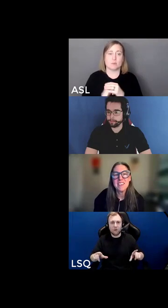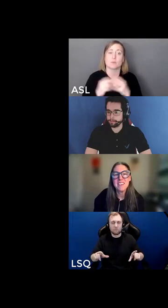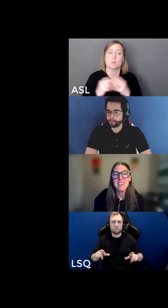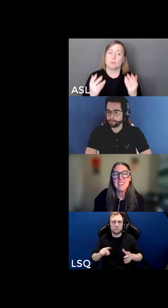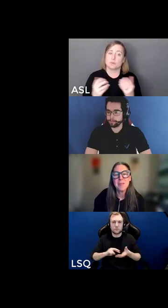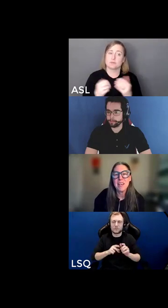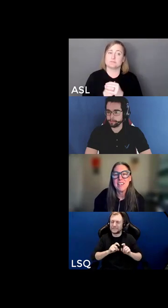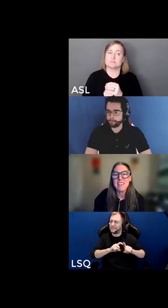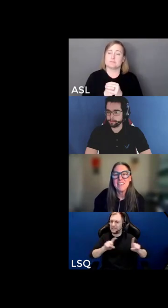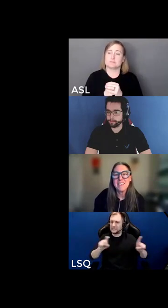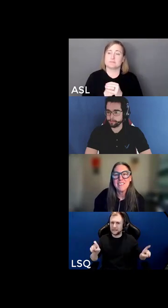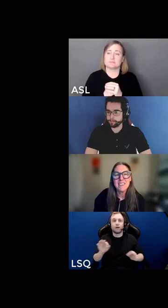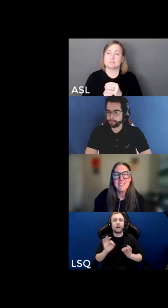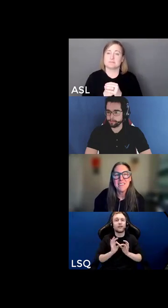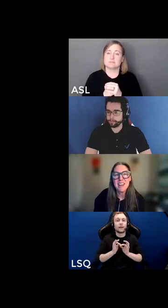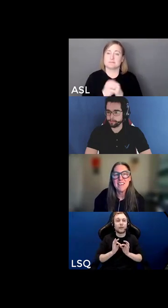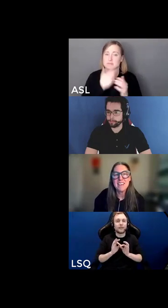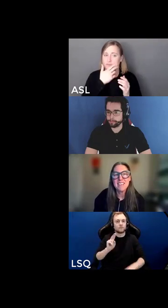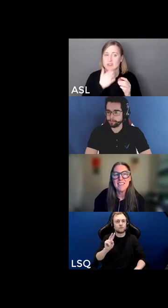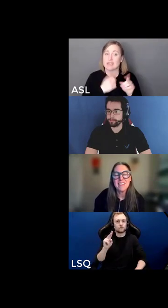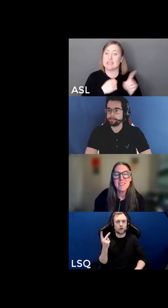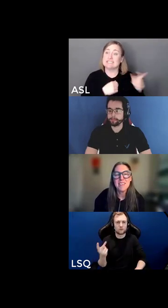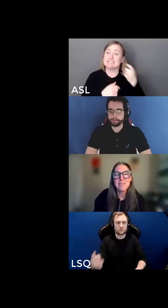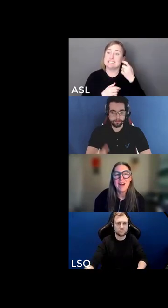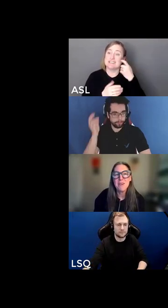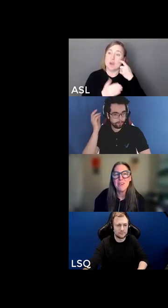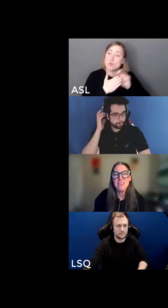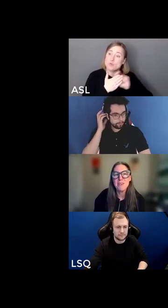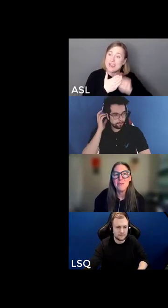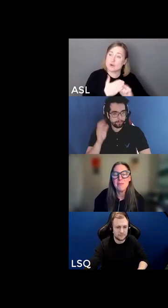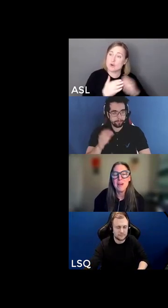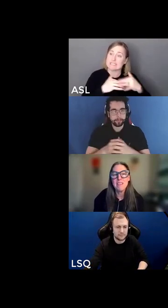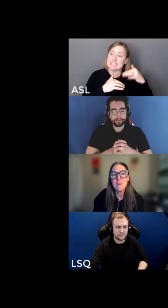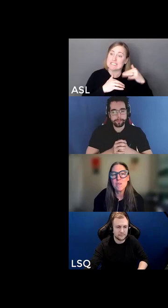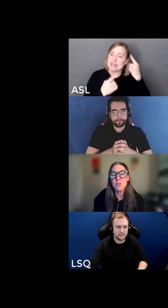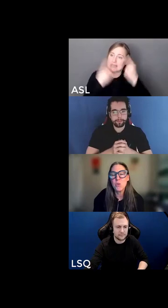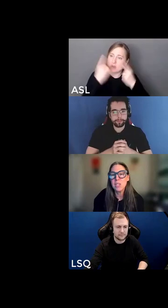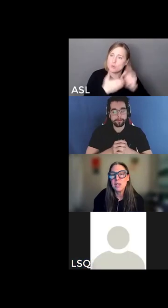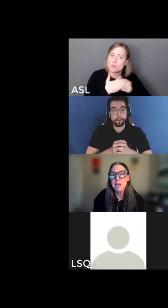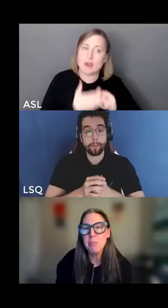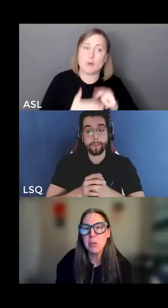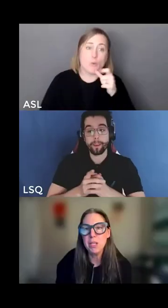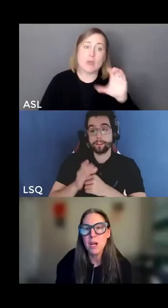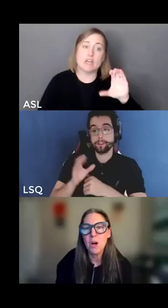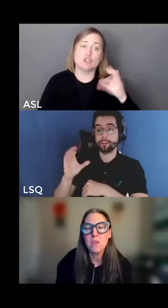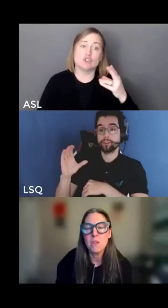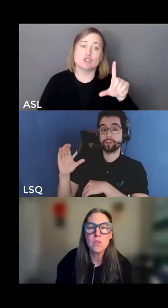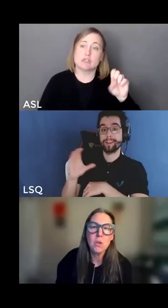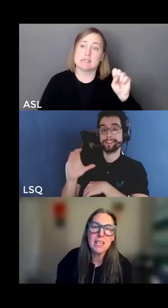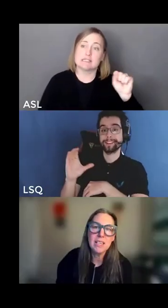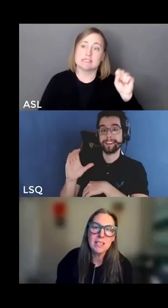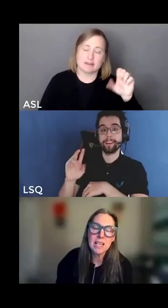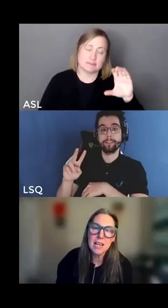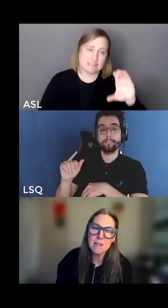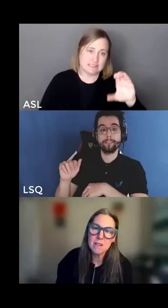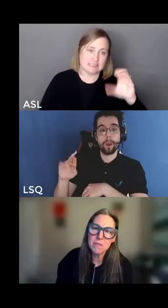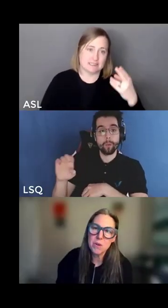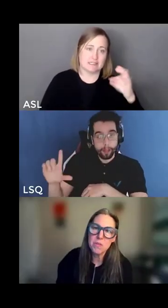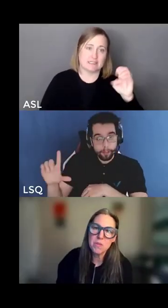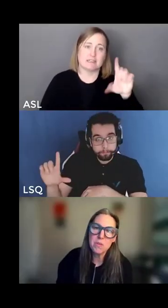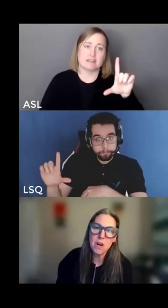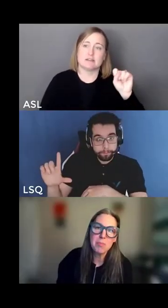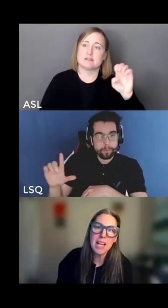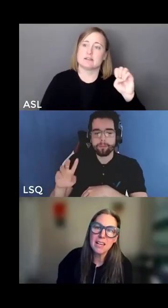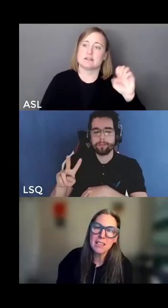by indigenous thinker writer chelsea vowel who reminds us of stolen people on stolen land